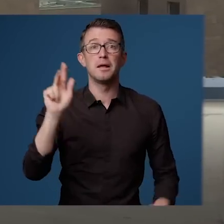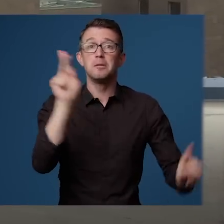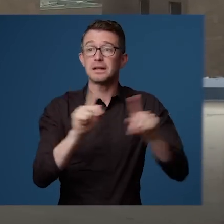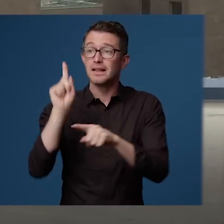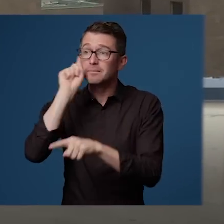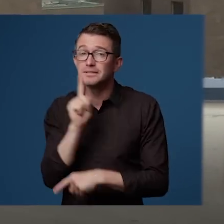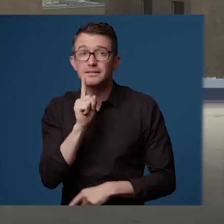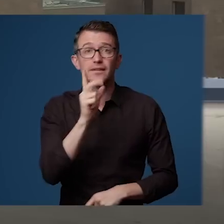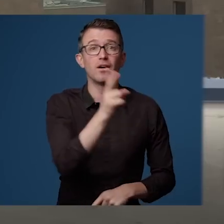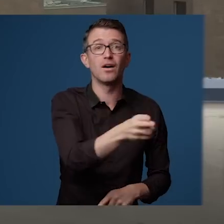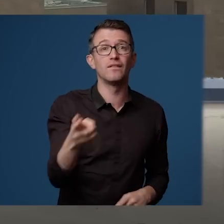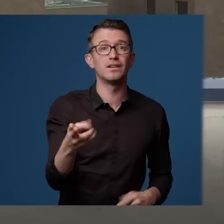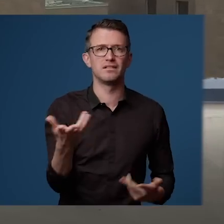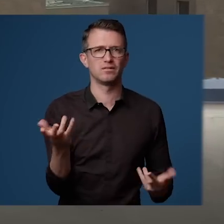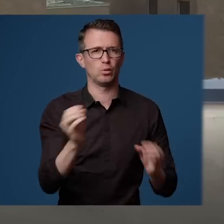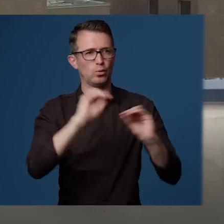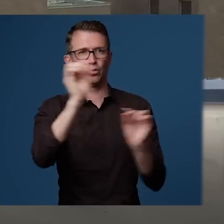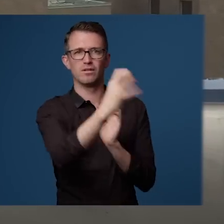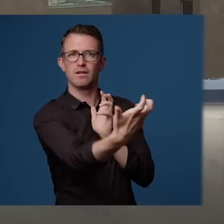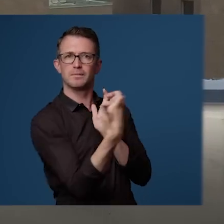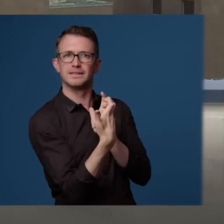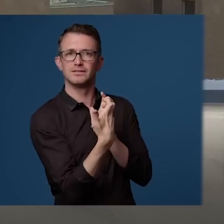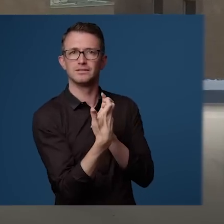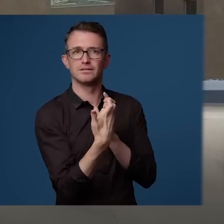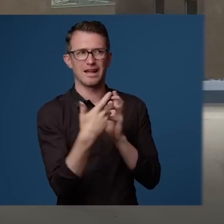getting the accommodations they're legally entitled to.